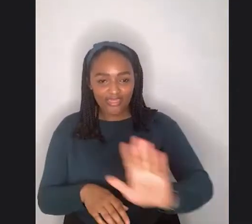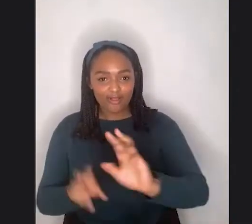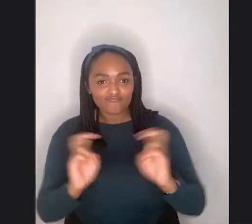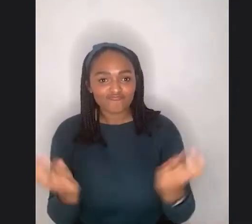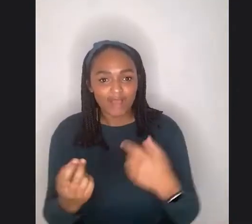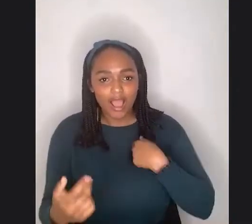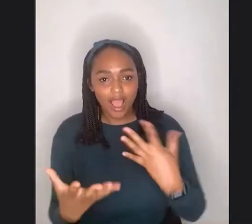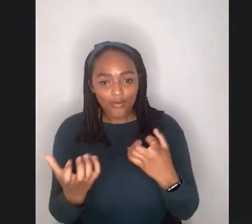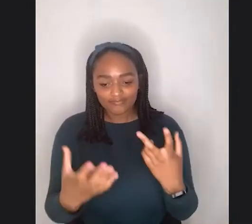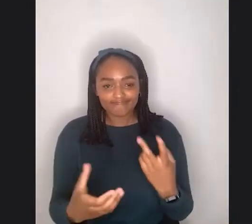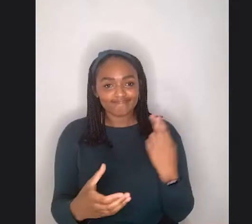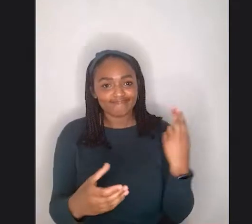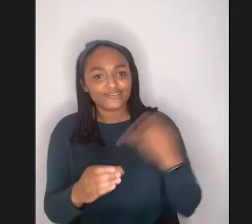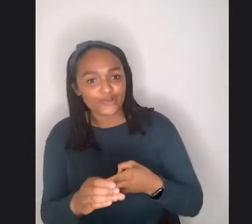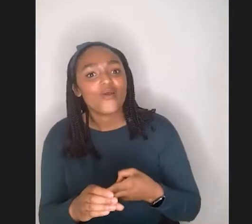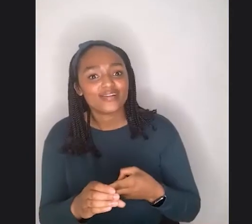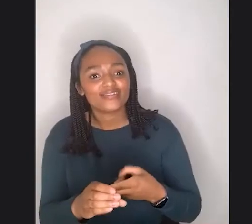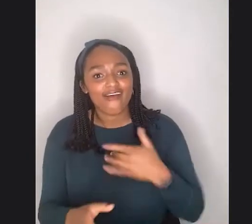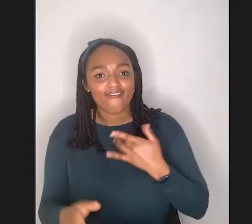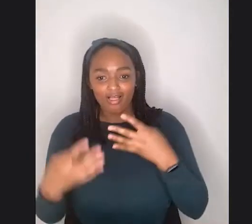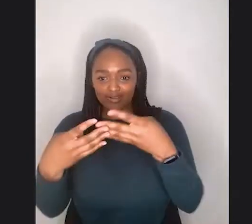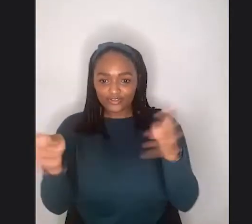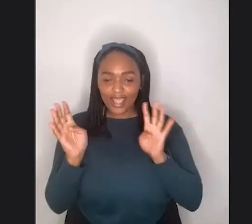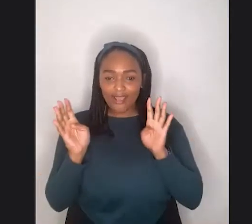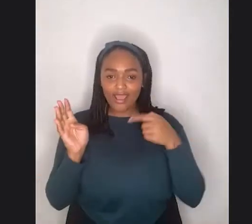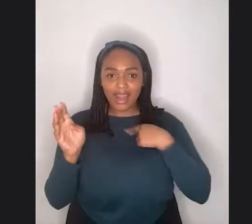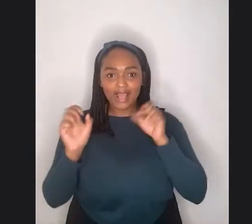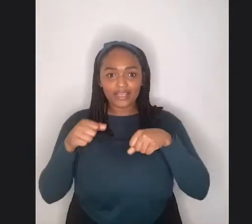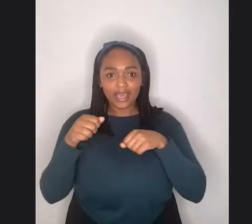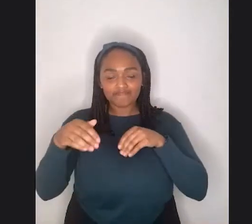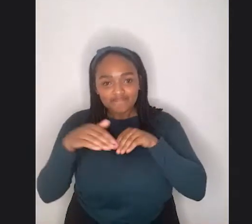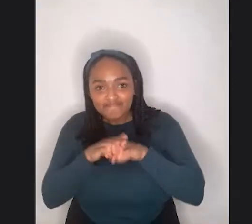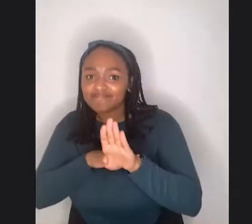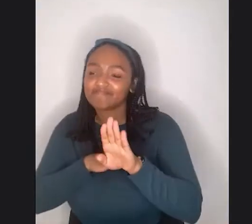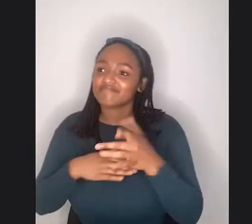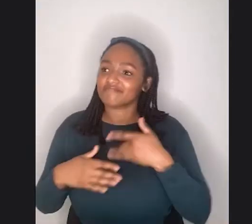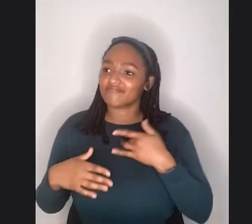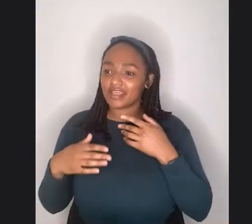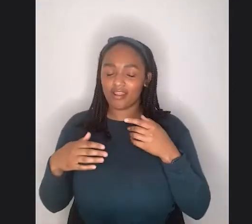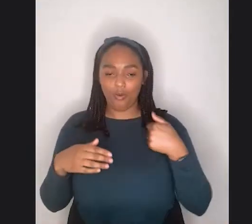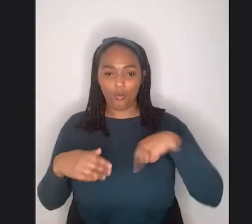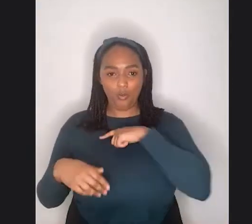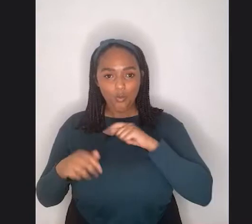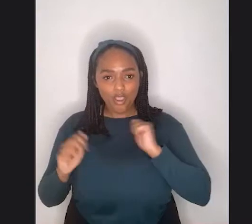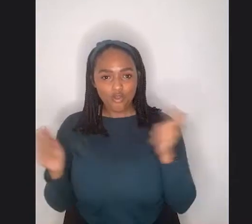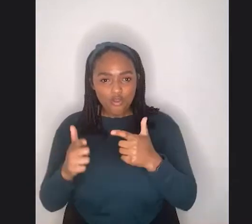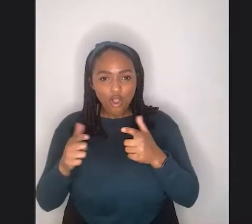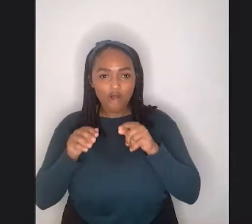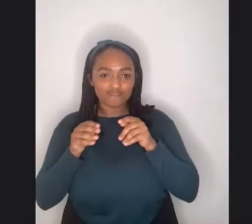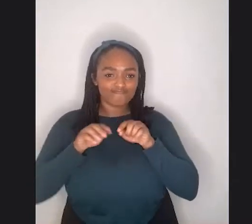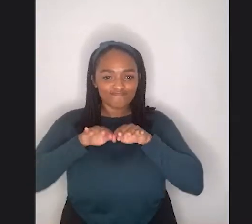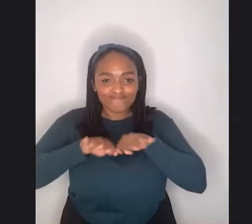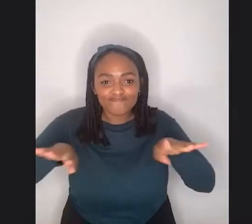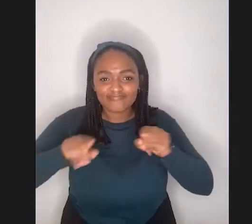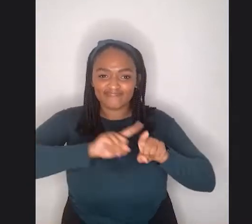gateway to this world. And then we moved on to different paths, you know, people started blogs, people play with fashion,